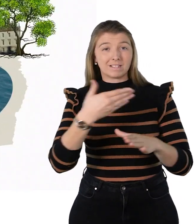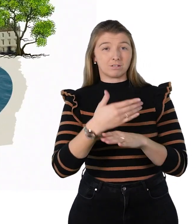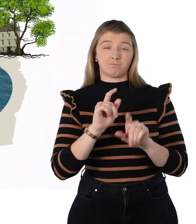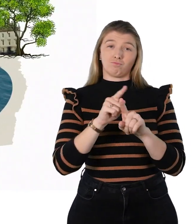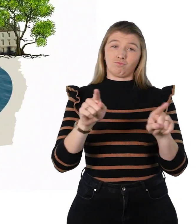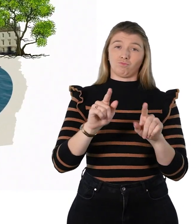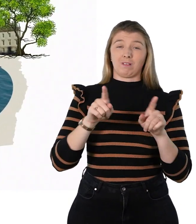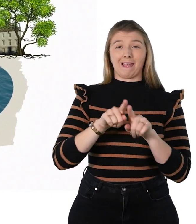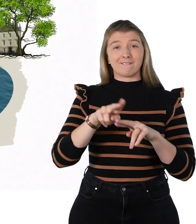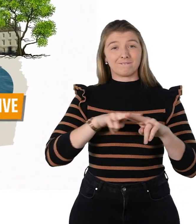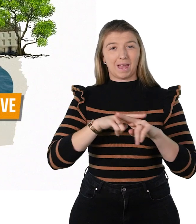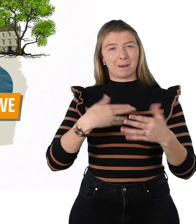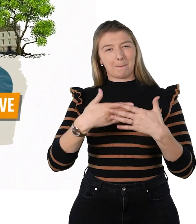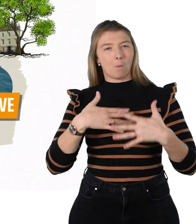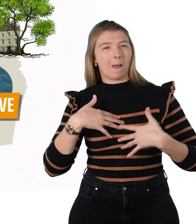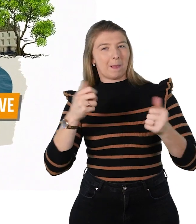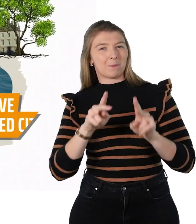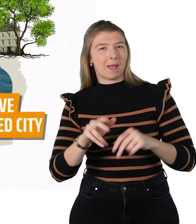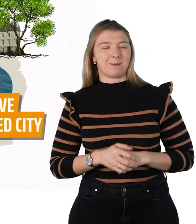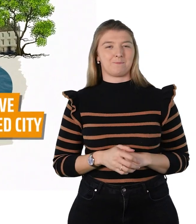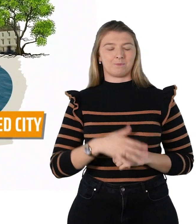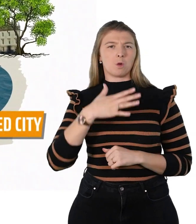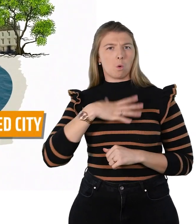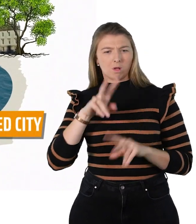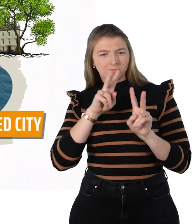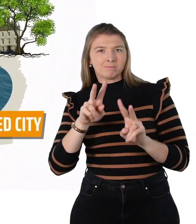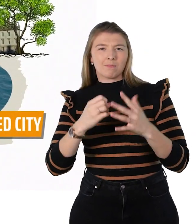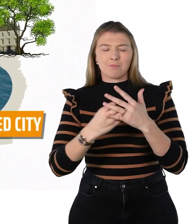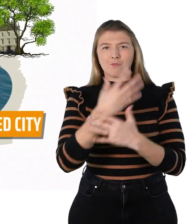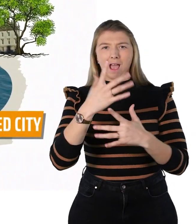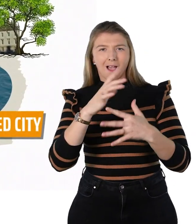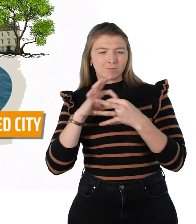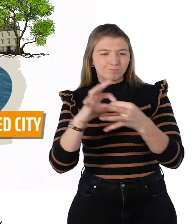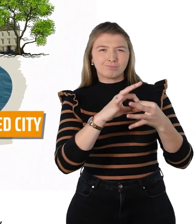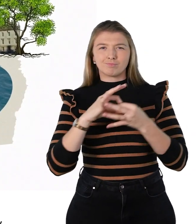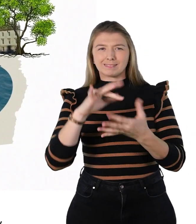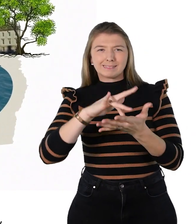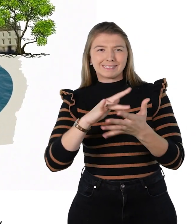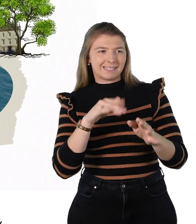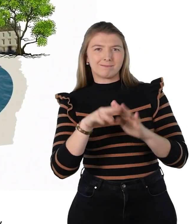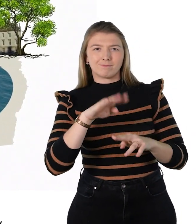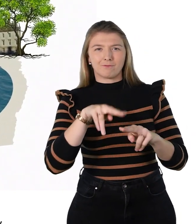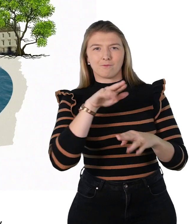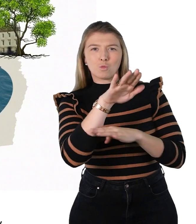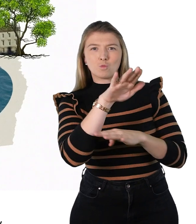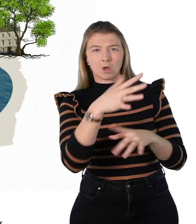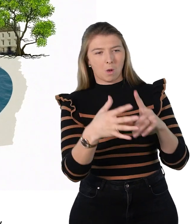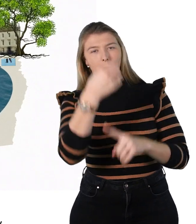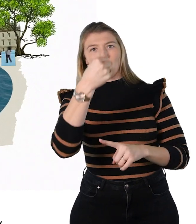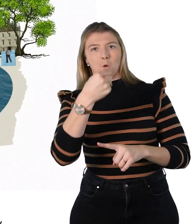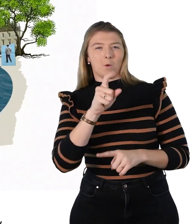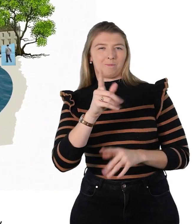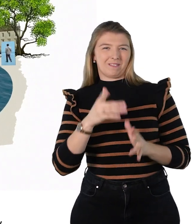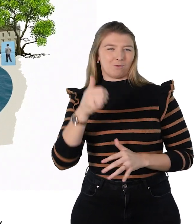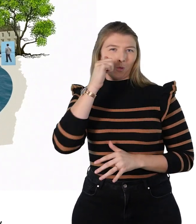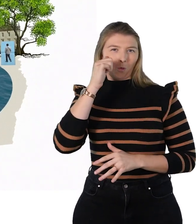family. We want to see Greater Cambridge continue to thrive as a connected city of the future. But we must be aware that as Greater Cambridge continues